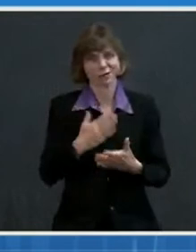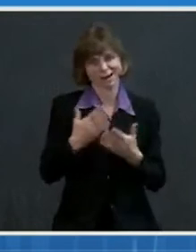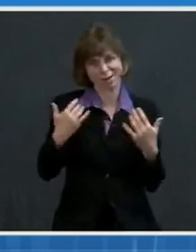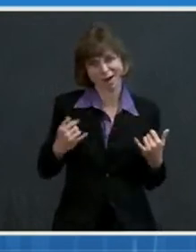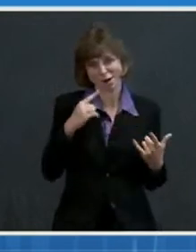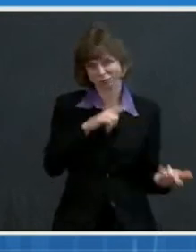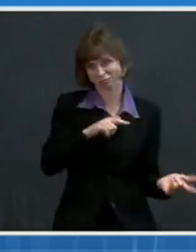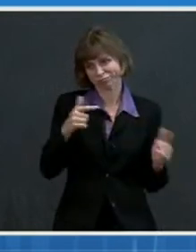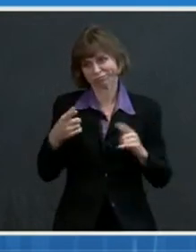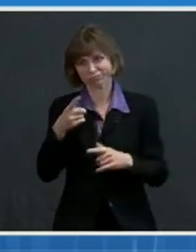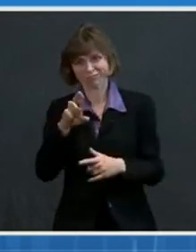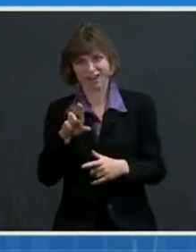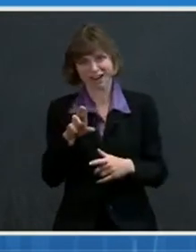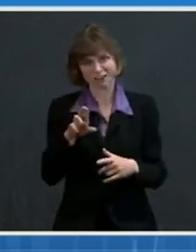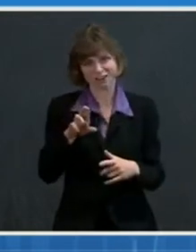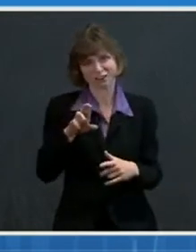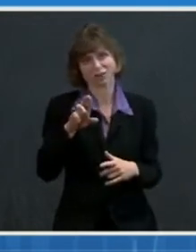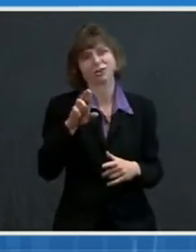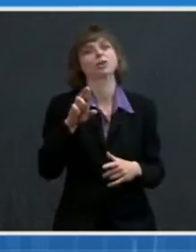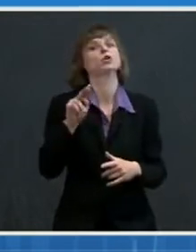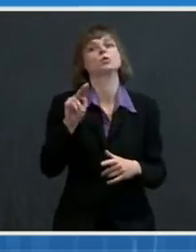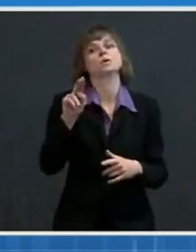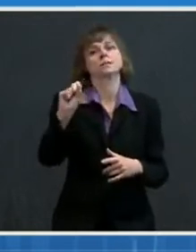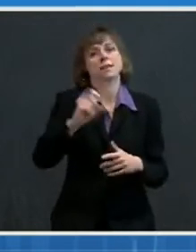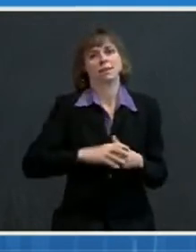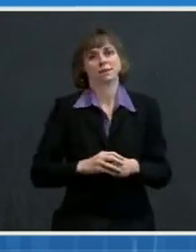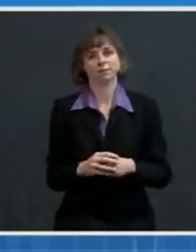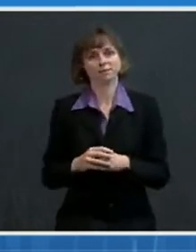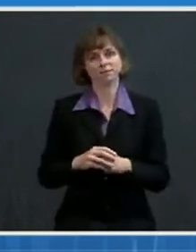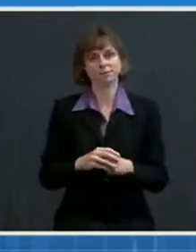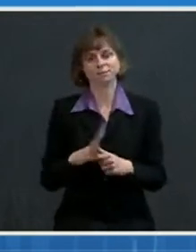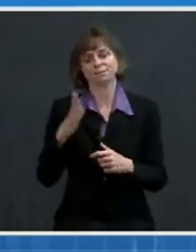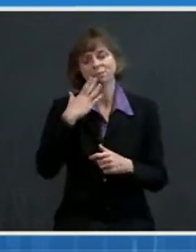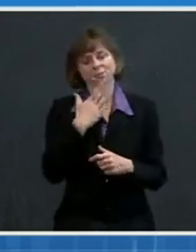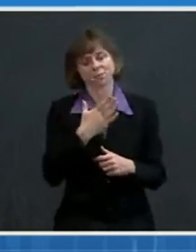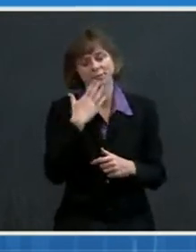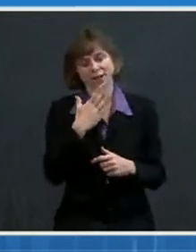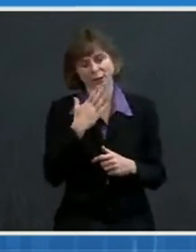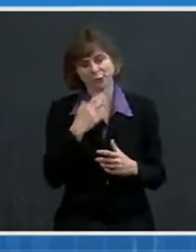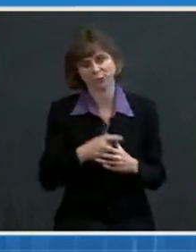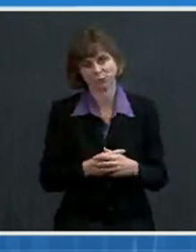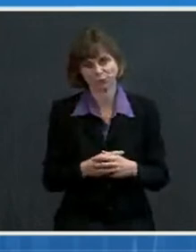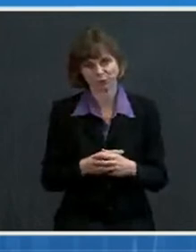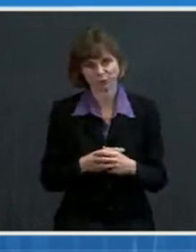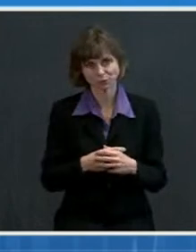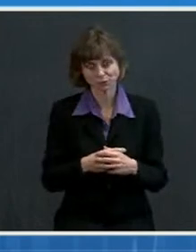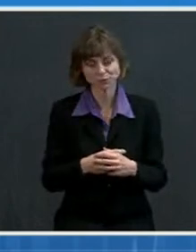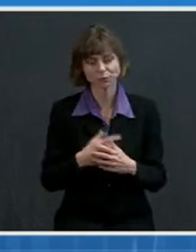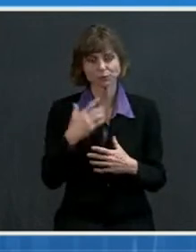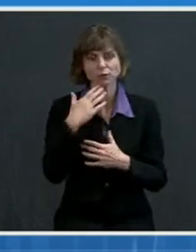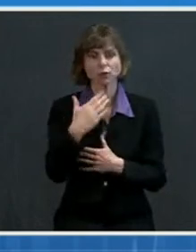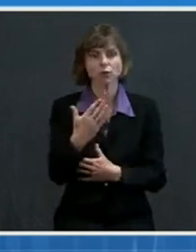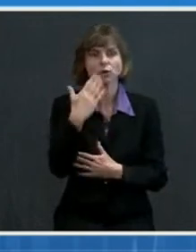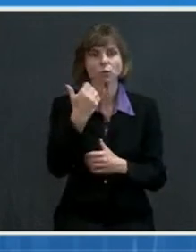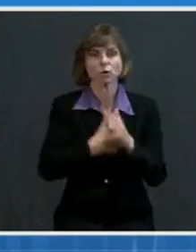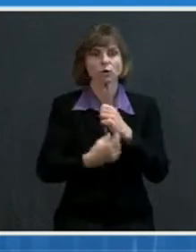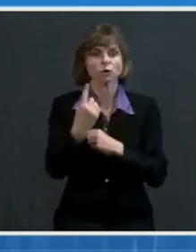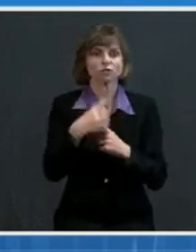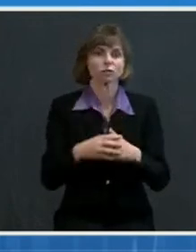hand it over to Dr. Marcella Nunez-Smith. Marcella Thank you so much, Dr. Fauci. And good morning to everyone.